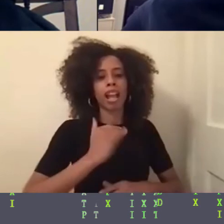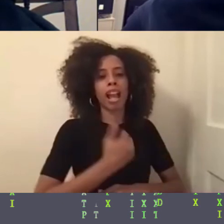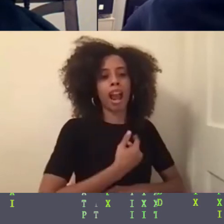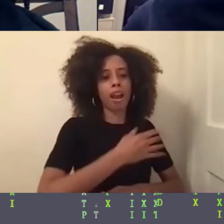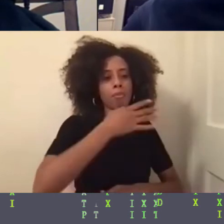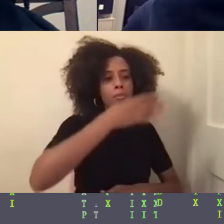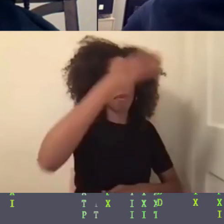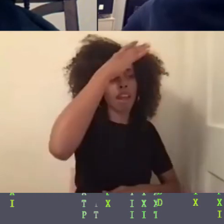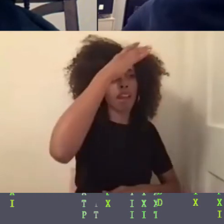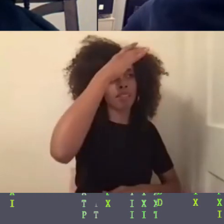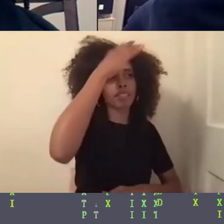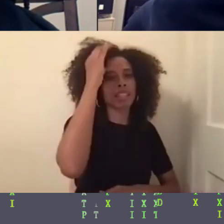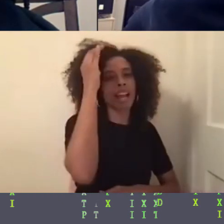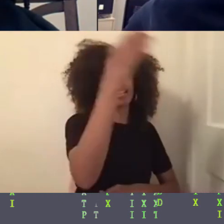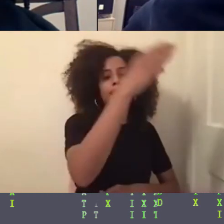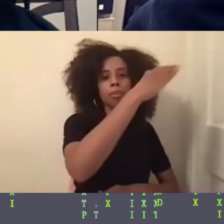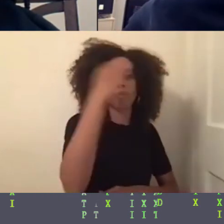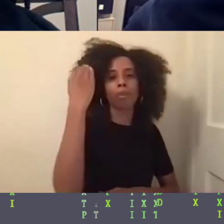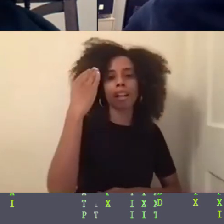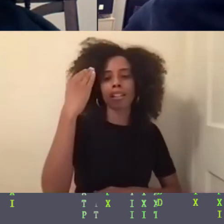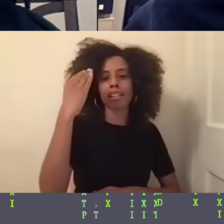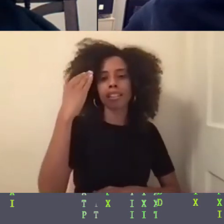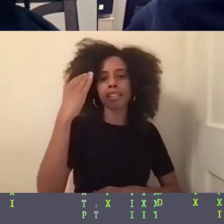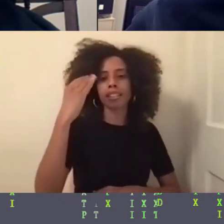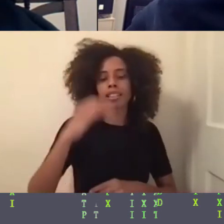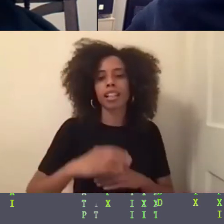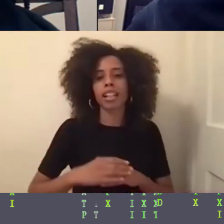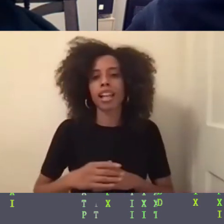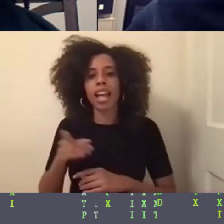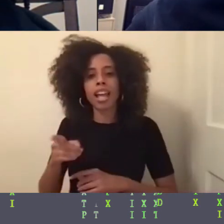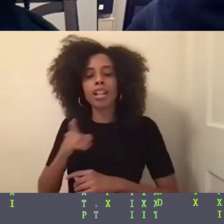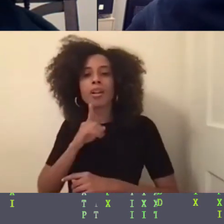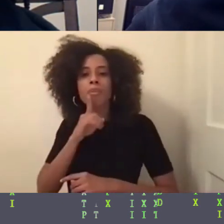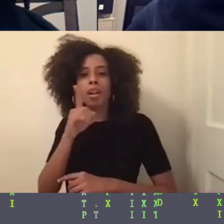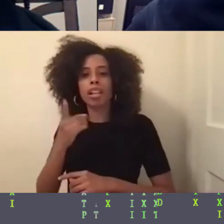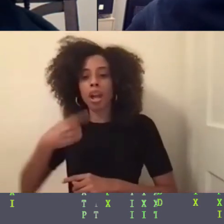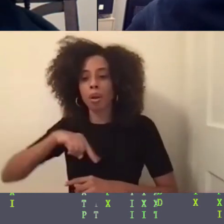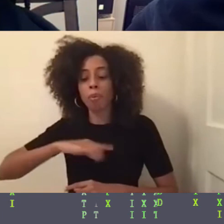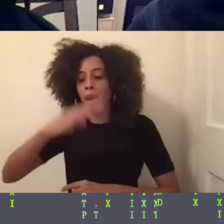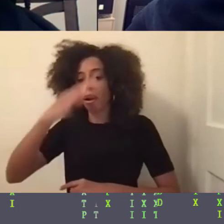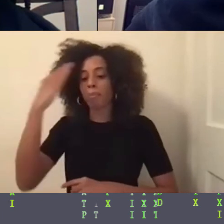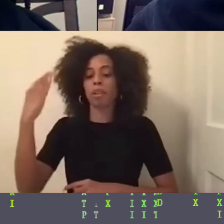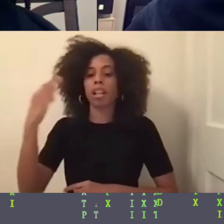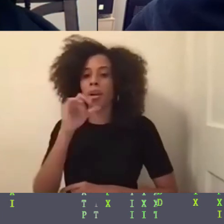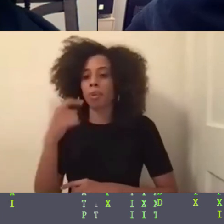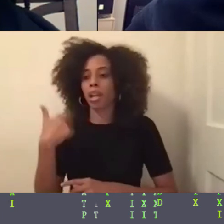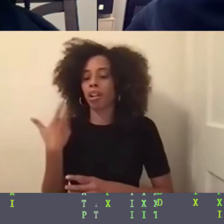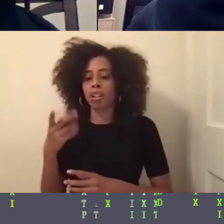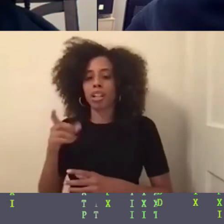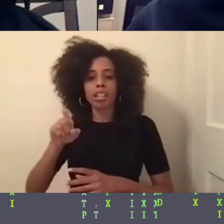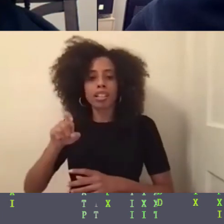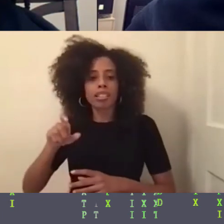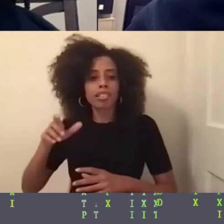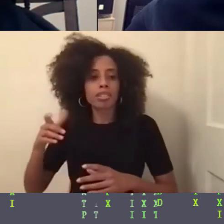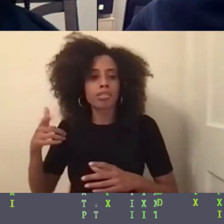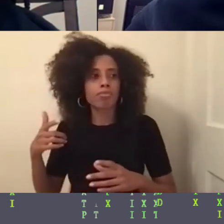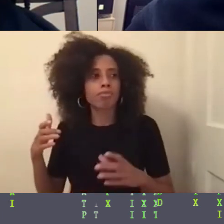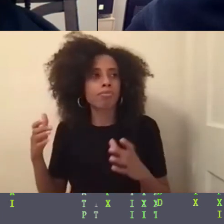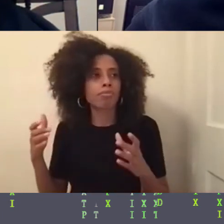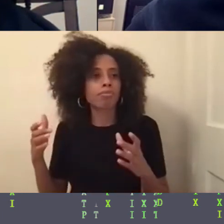reality that we're just black and we don't have to adhere to any ideas of what blackness looks like.